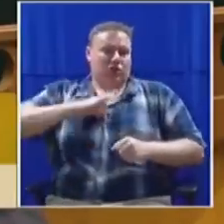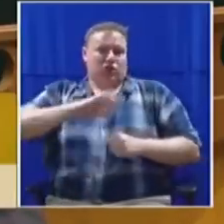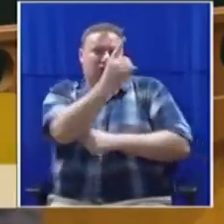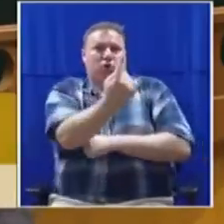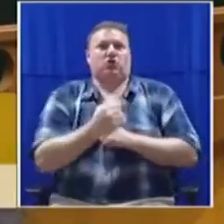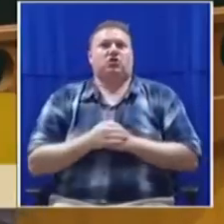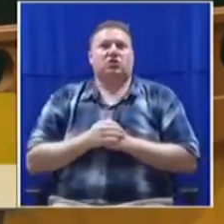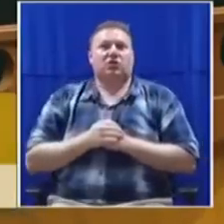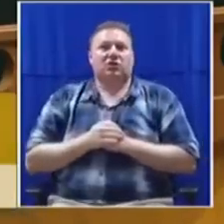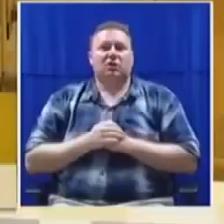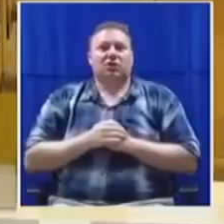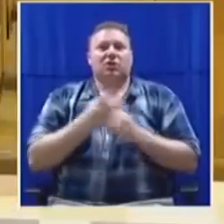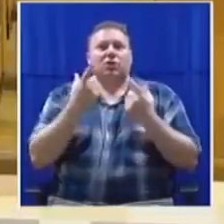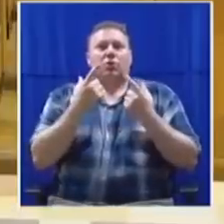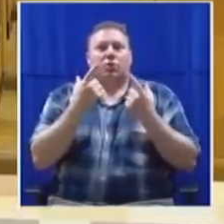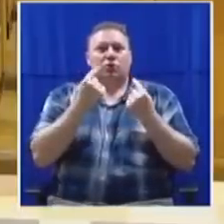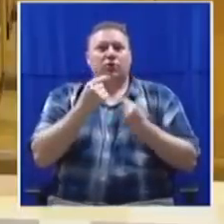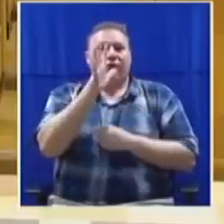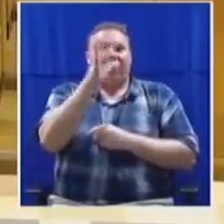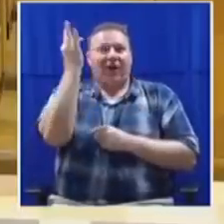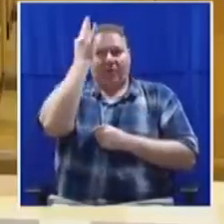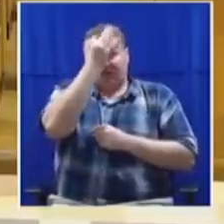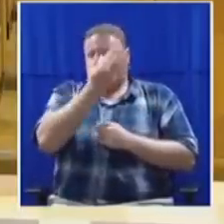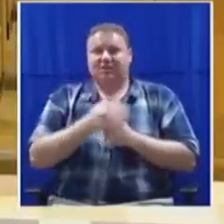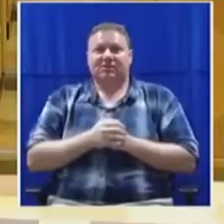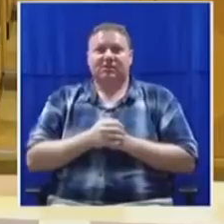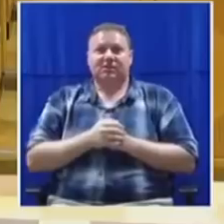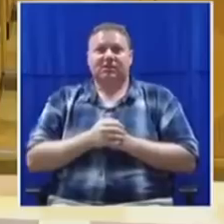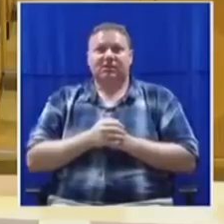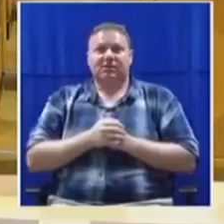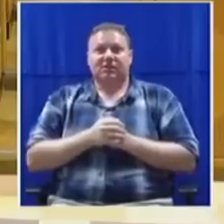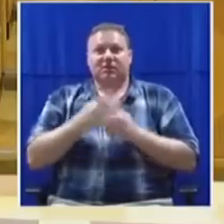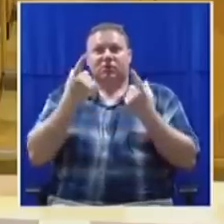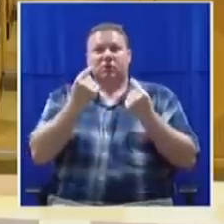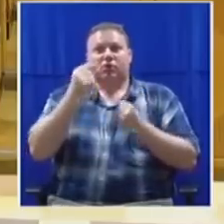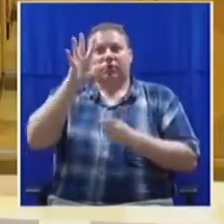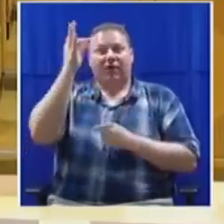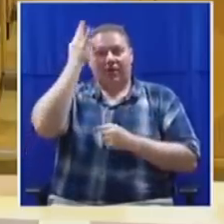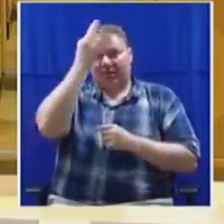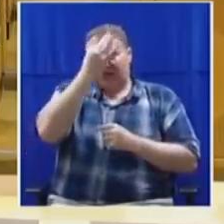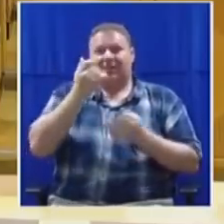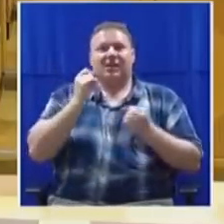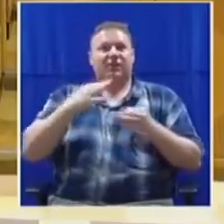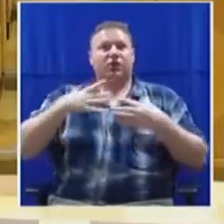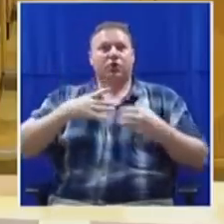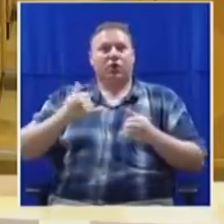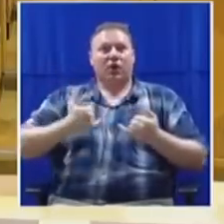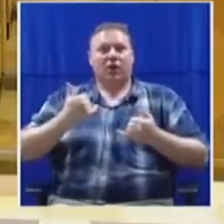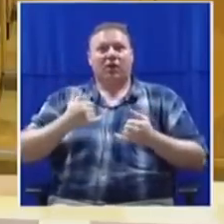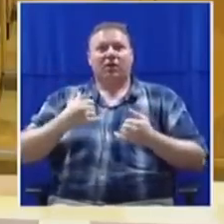And we'll do that for five minutes. We'll do that for five minutes. And if you like the outcomes, we can talk about it.